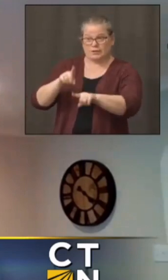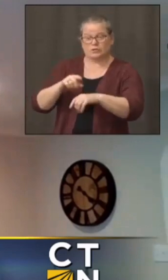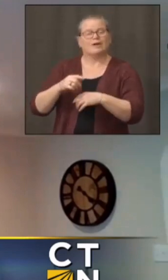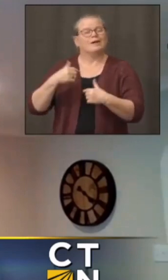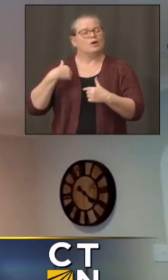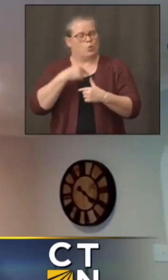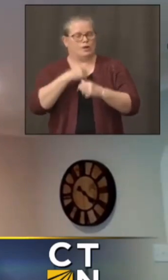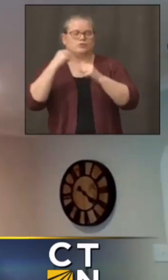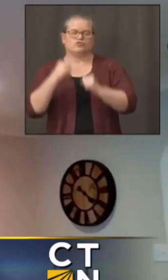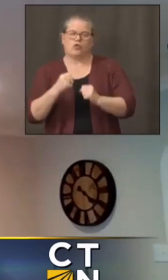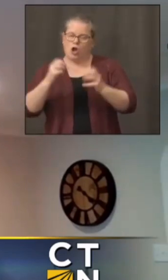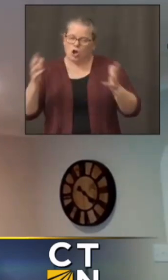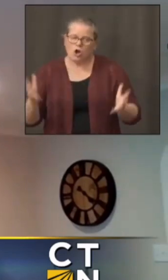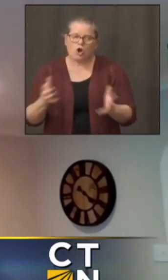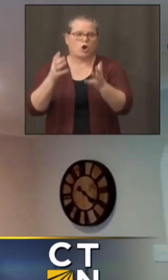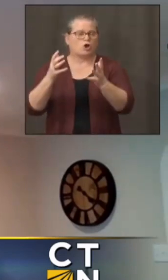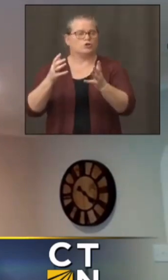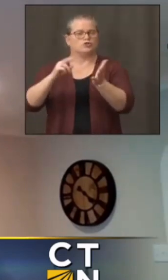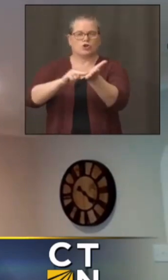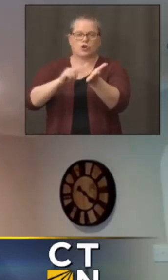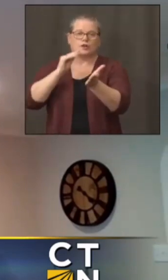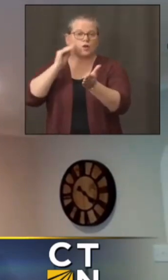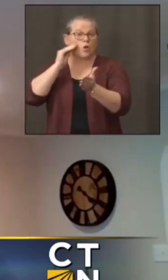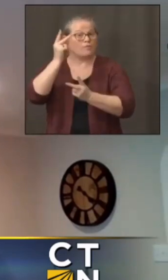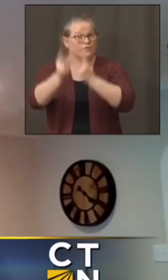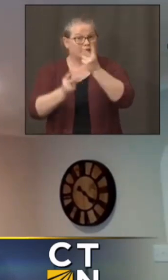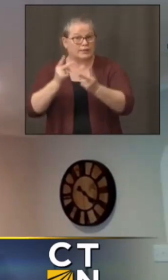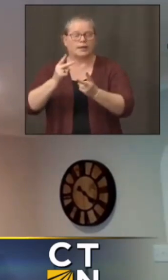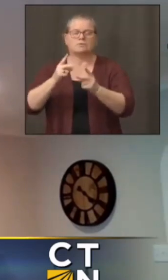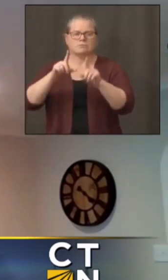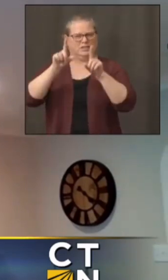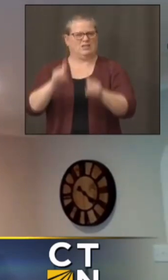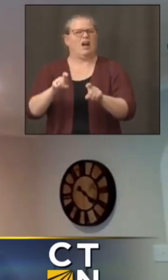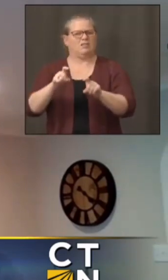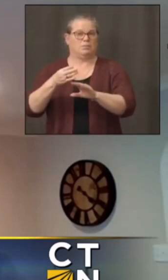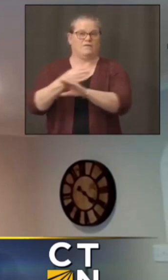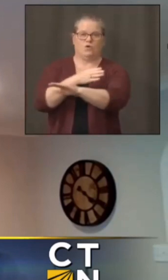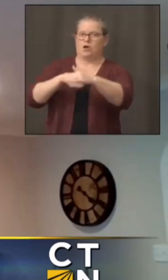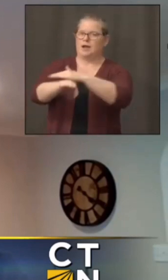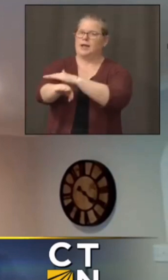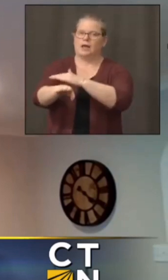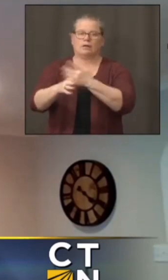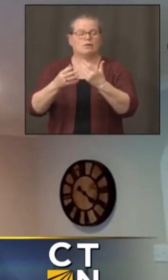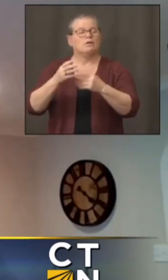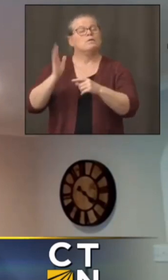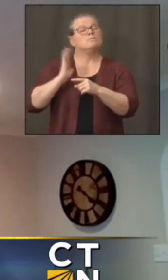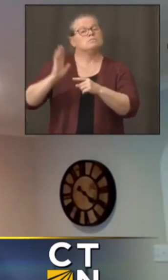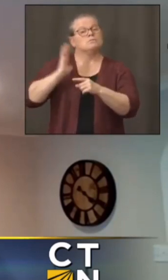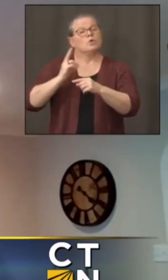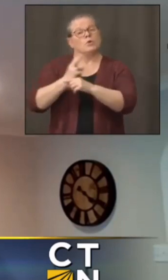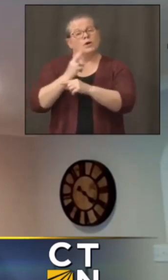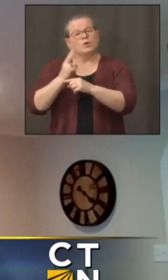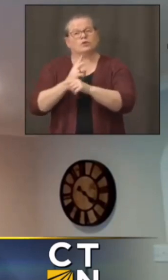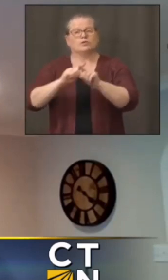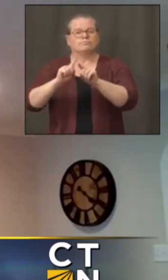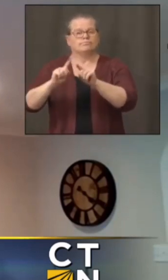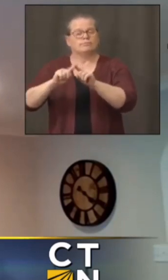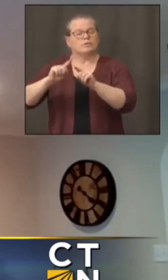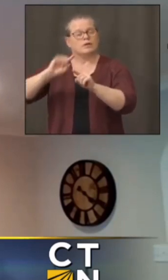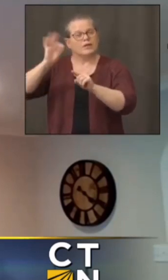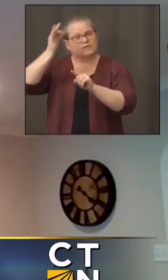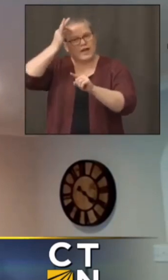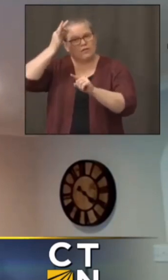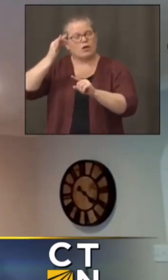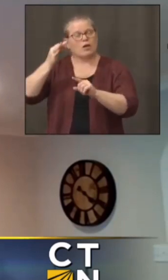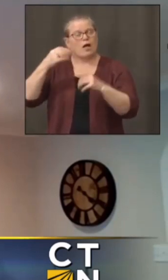facilities are using antigen tests that were supplied by health and human services federal health and human services to offer